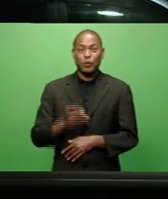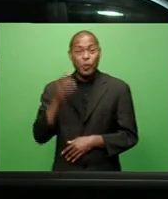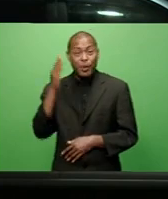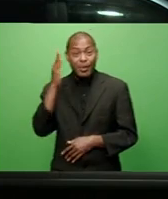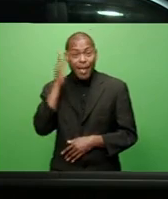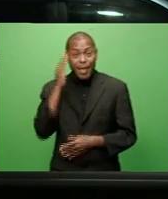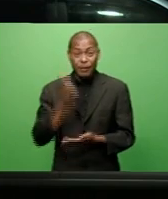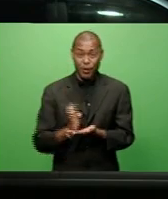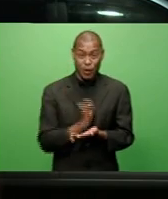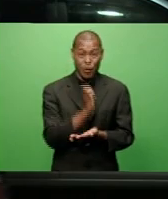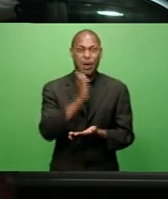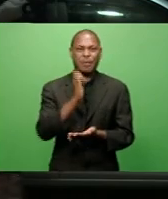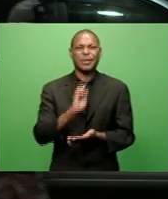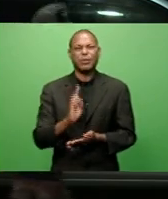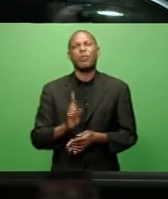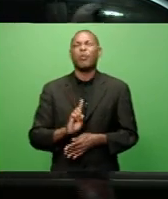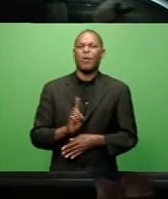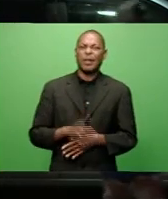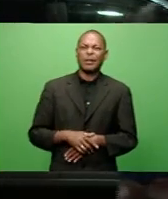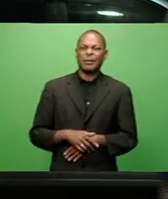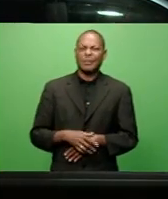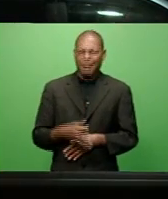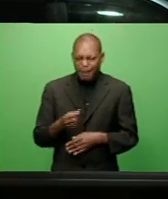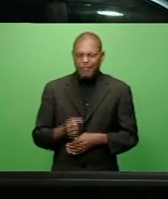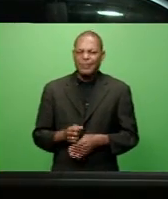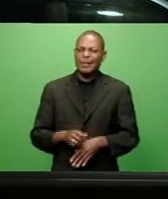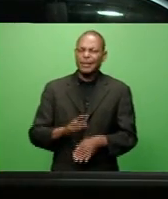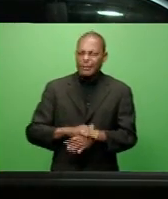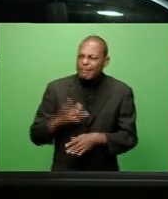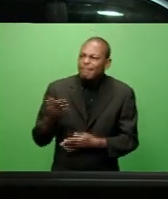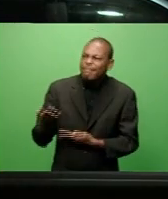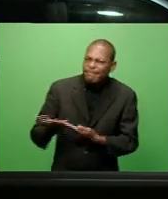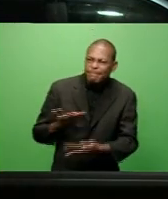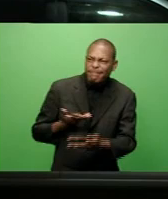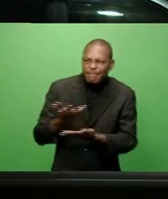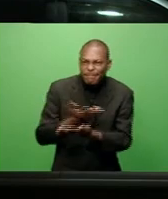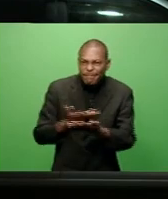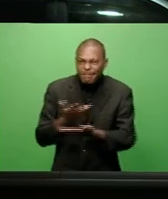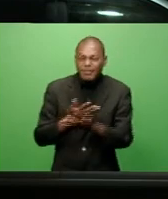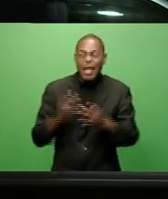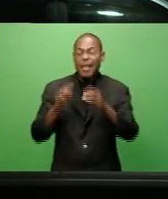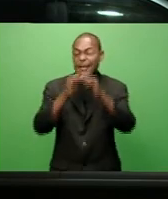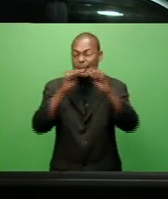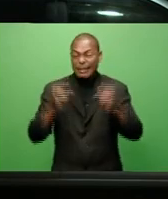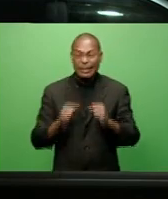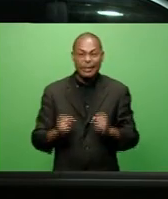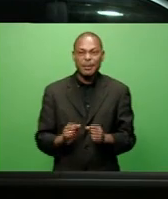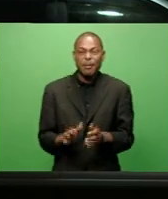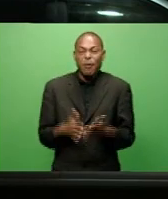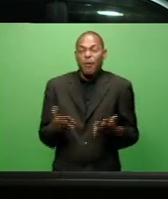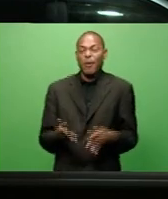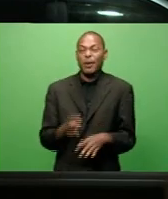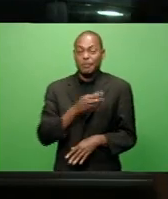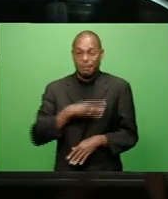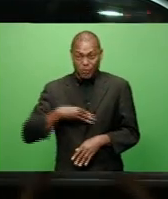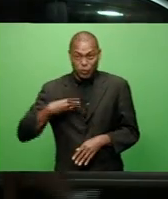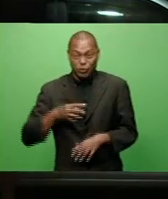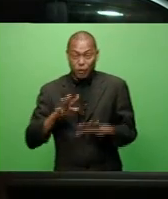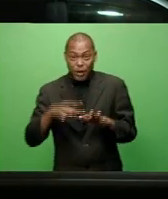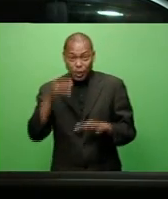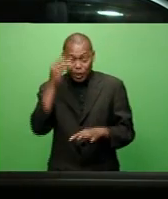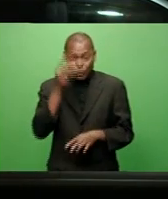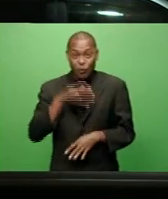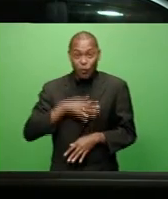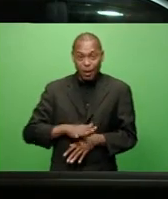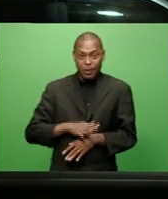Prasad, says they are open to making changes to the system as and when required by the ministry. However, he adds, they